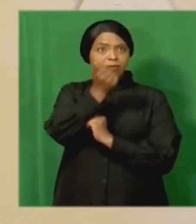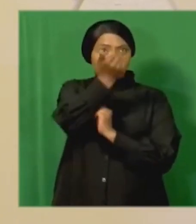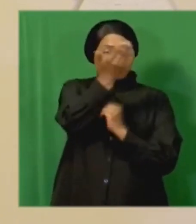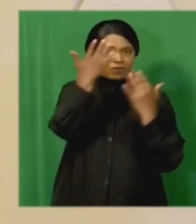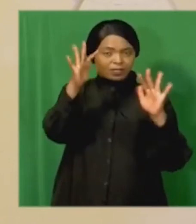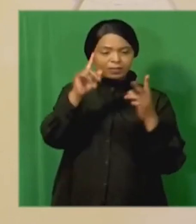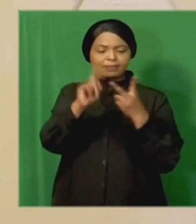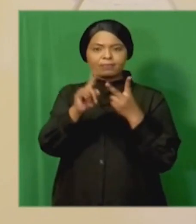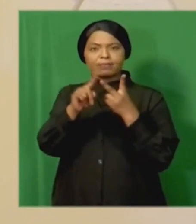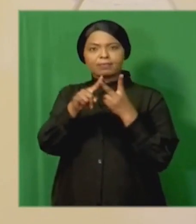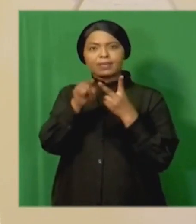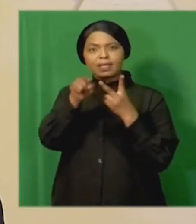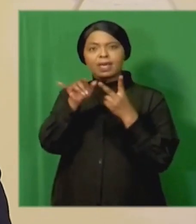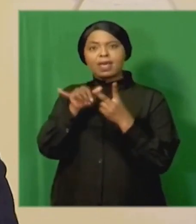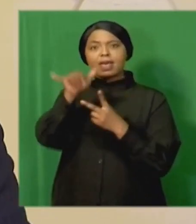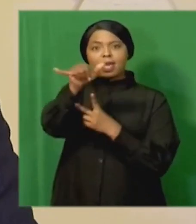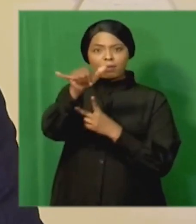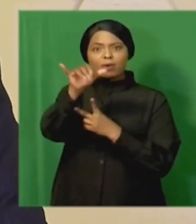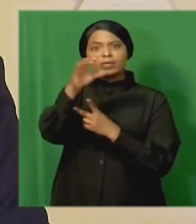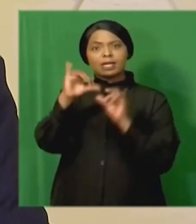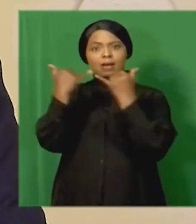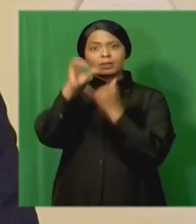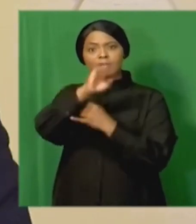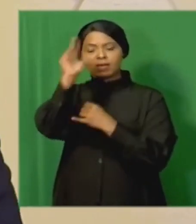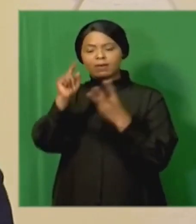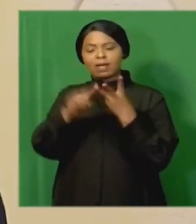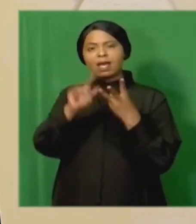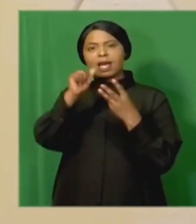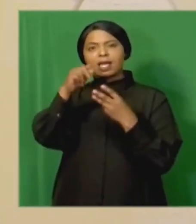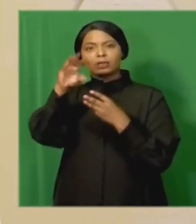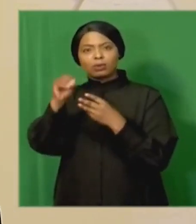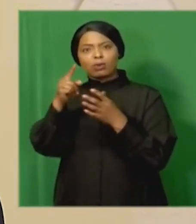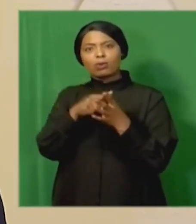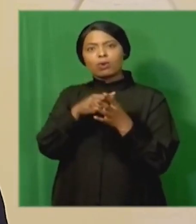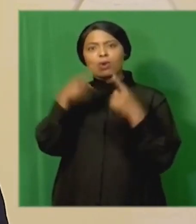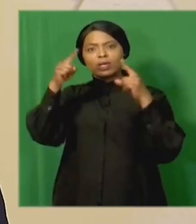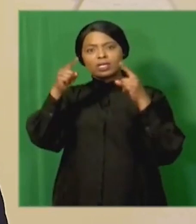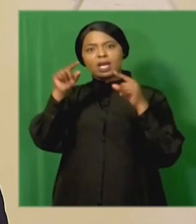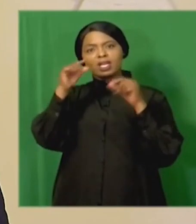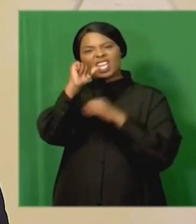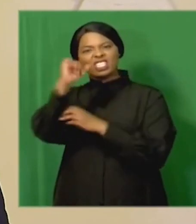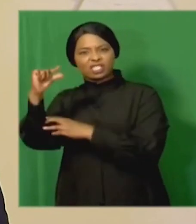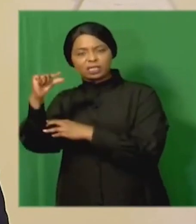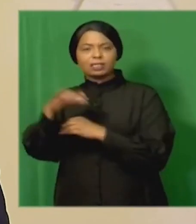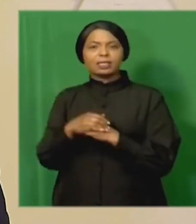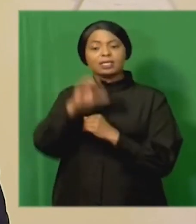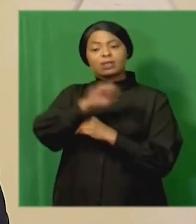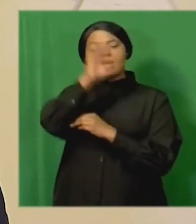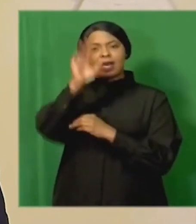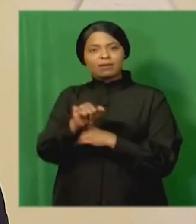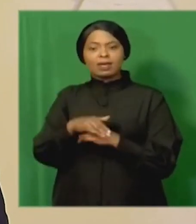the Airports Company South Africa Alexco Auditor General South Africa the Banking